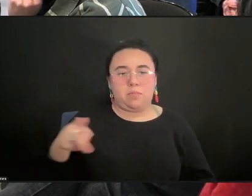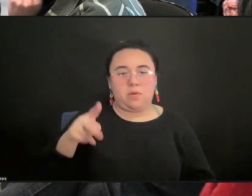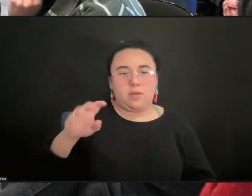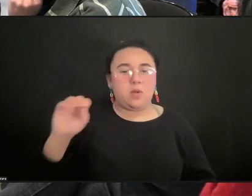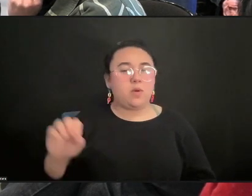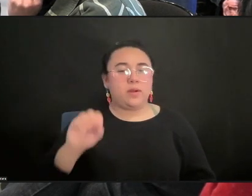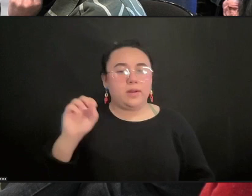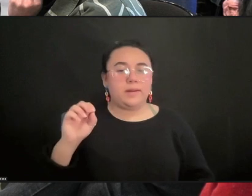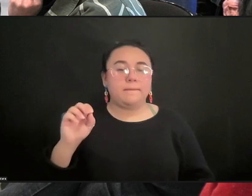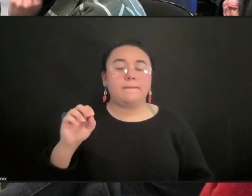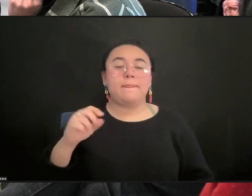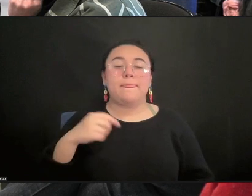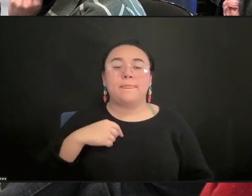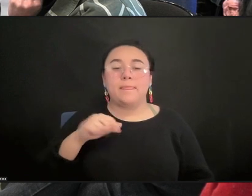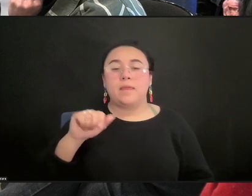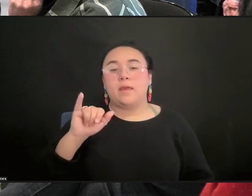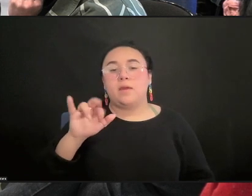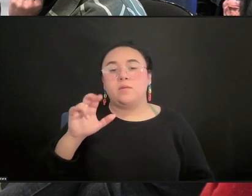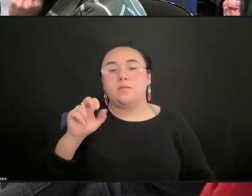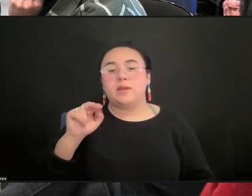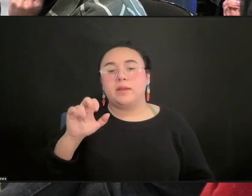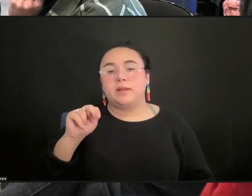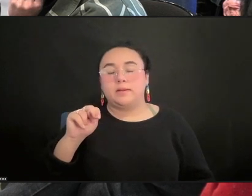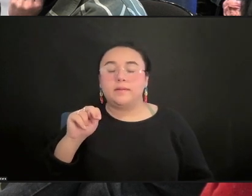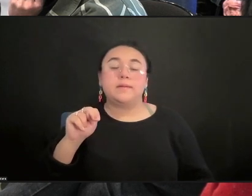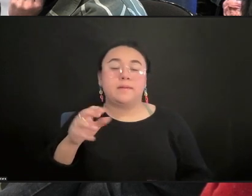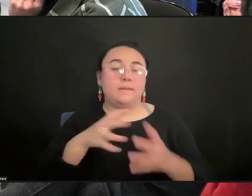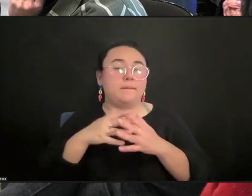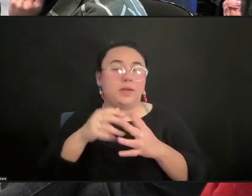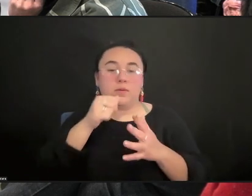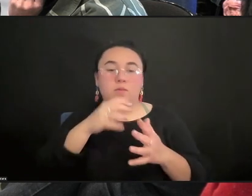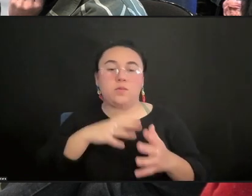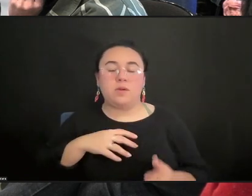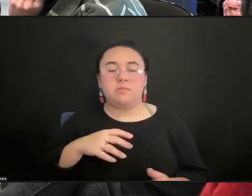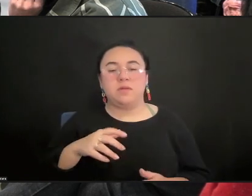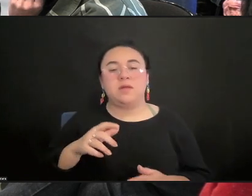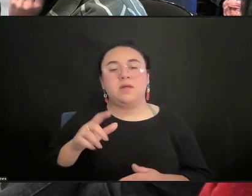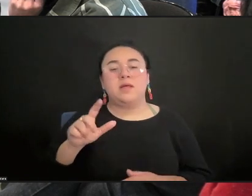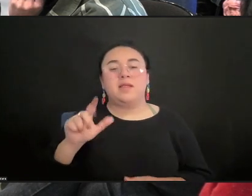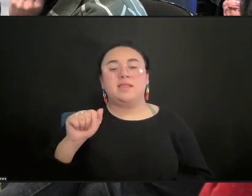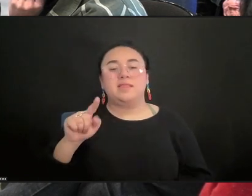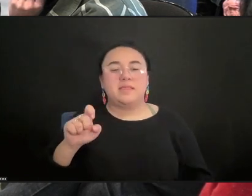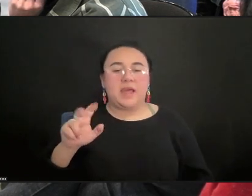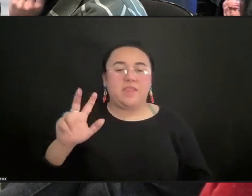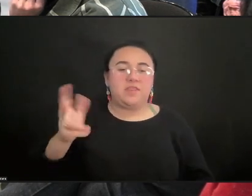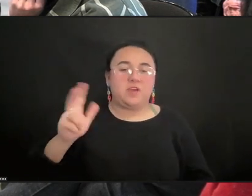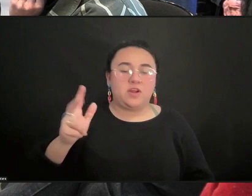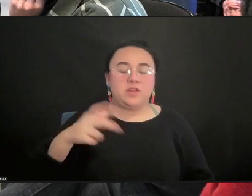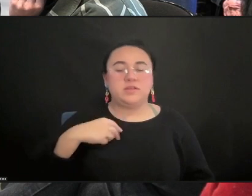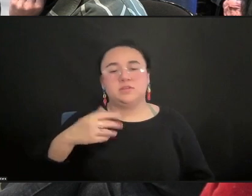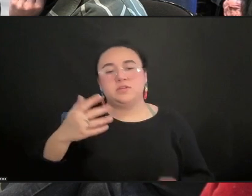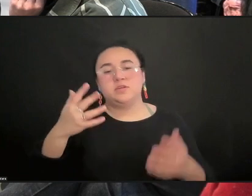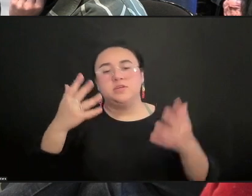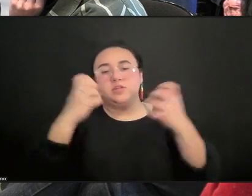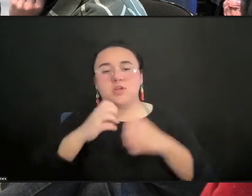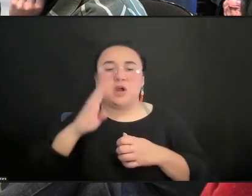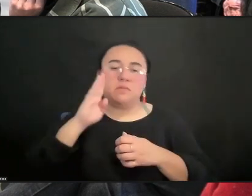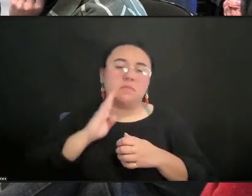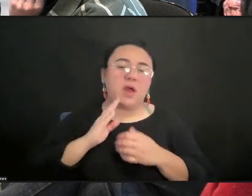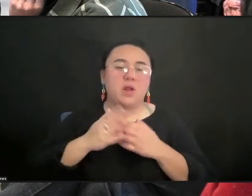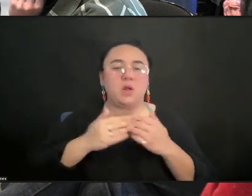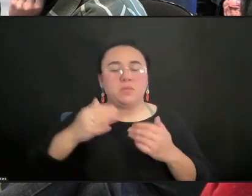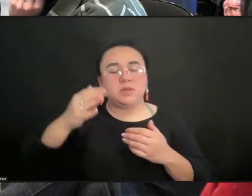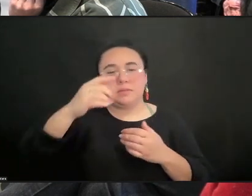Iranian-American woman in my late 30s, dark brown, almost black hair, pulled up, black shirt,